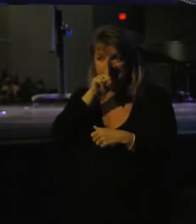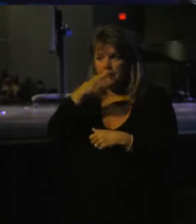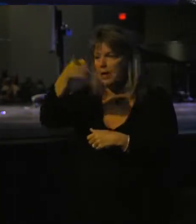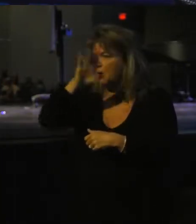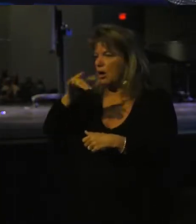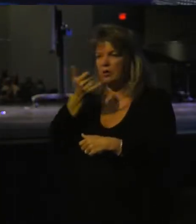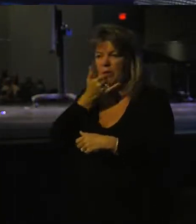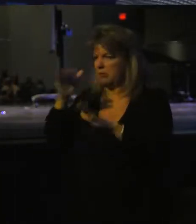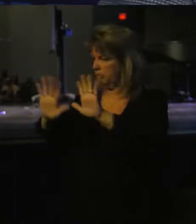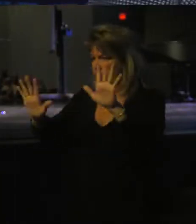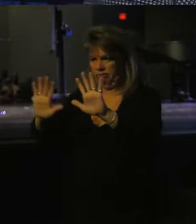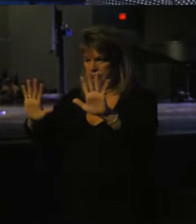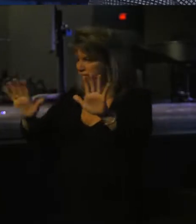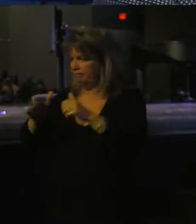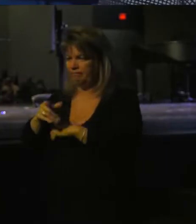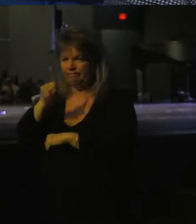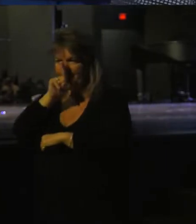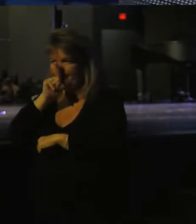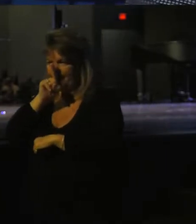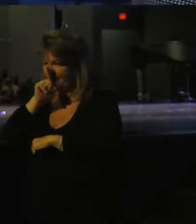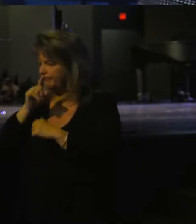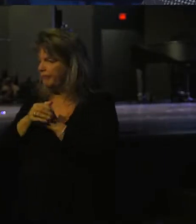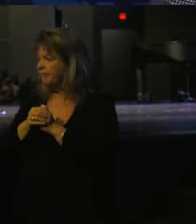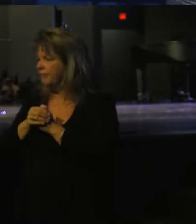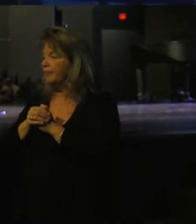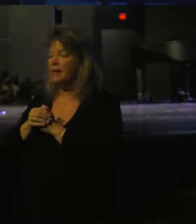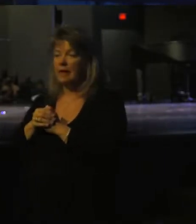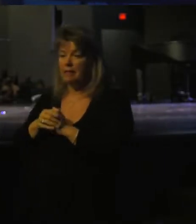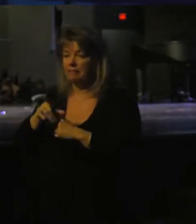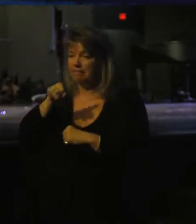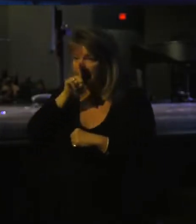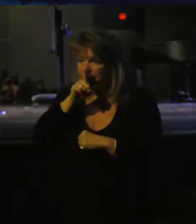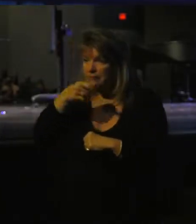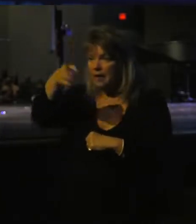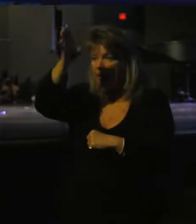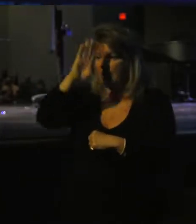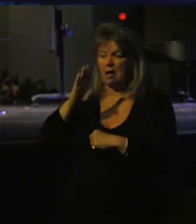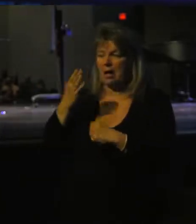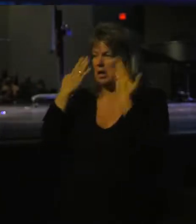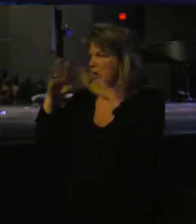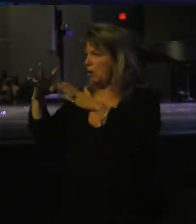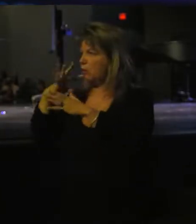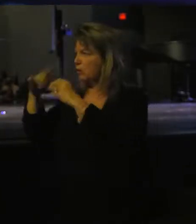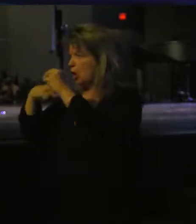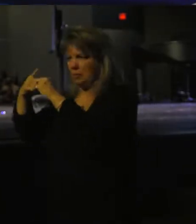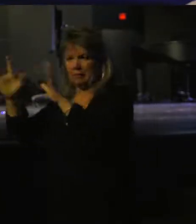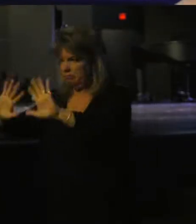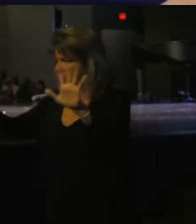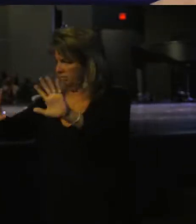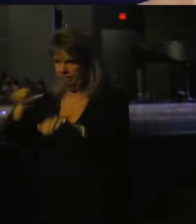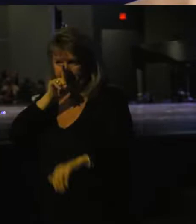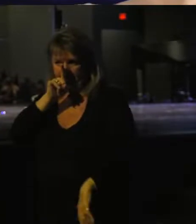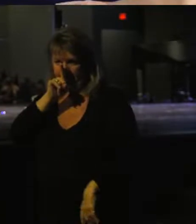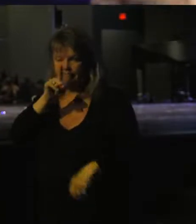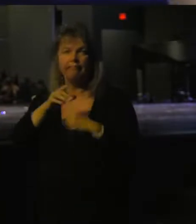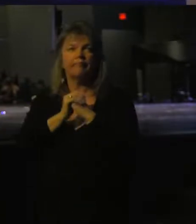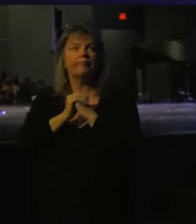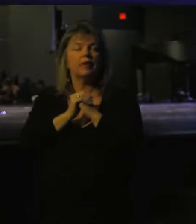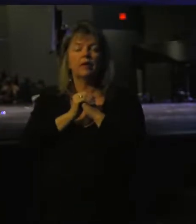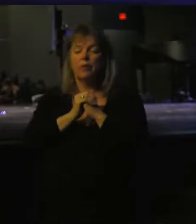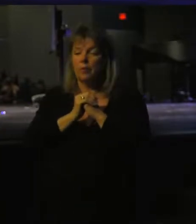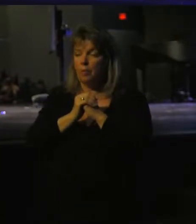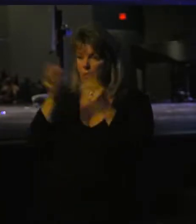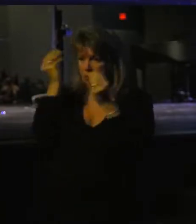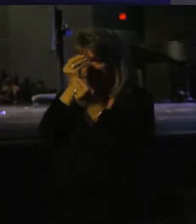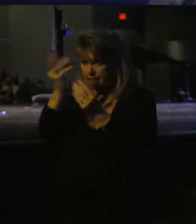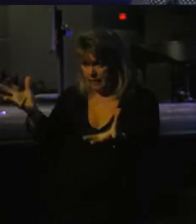God is wrong. I'm not saying that. I'm not saying that God doesn't know what he's talking about. I am not saying that. But what